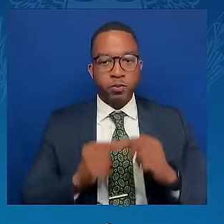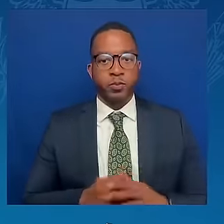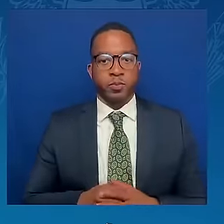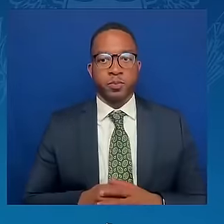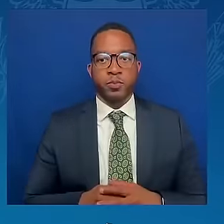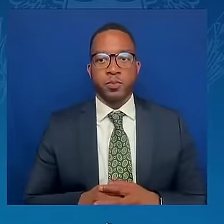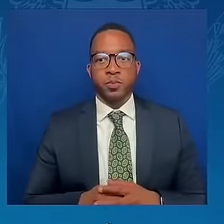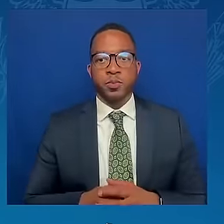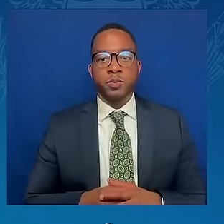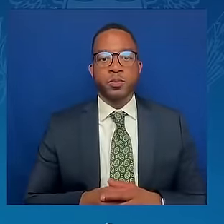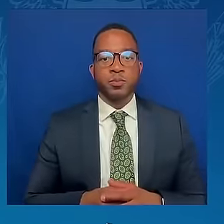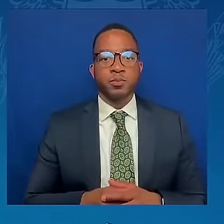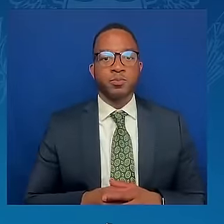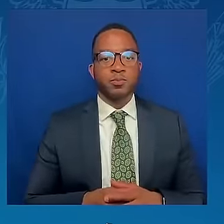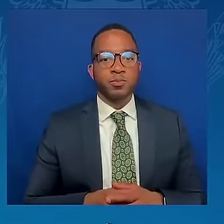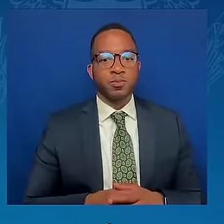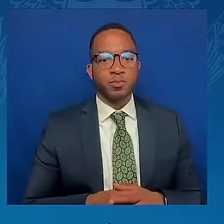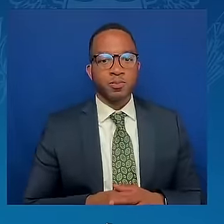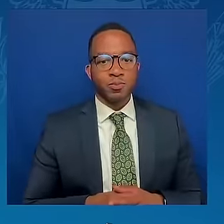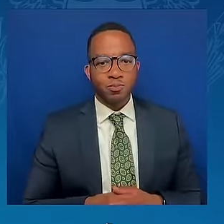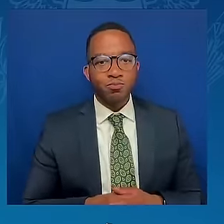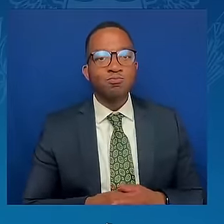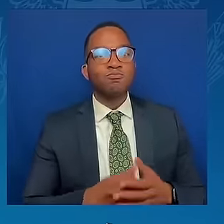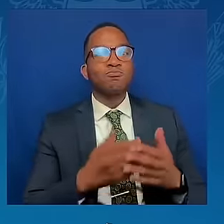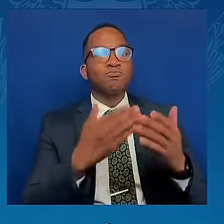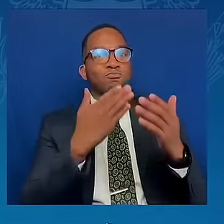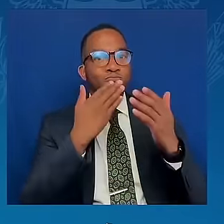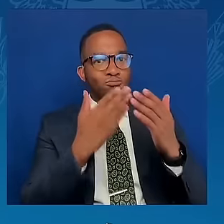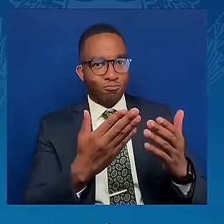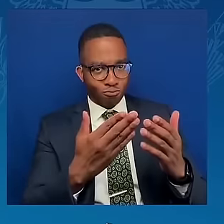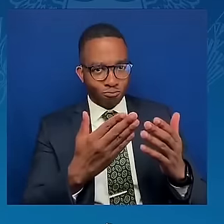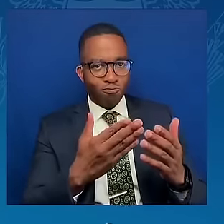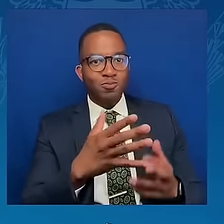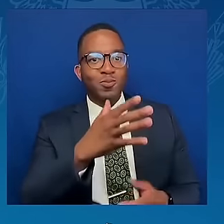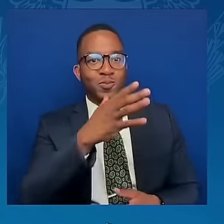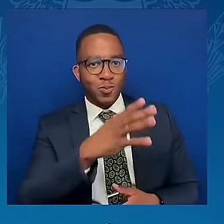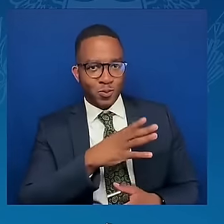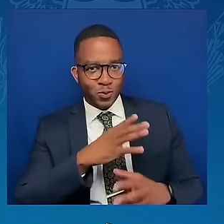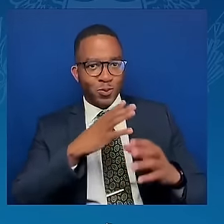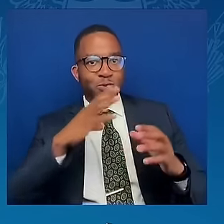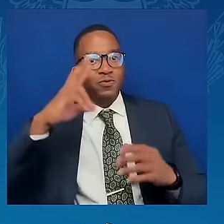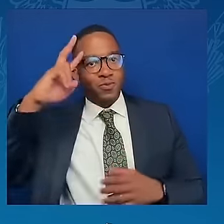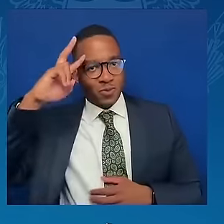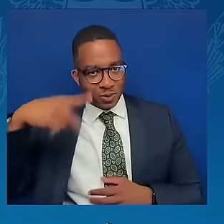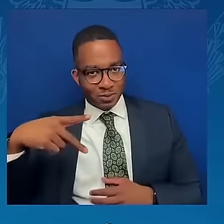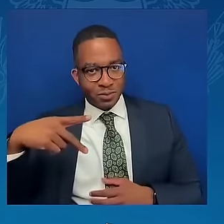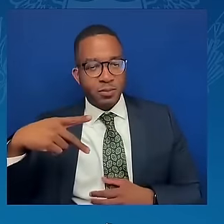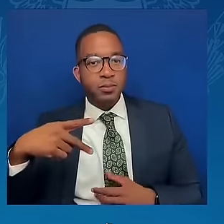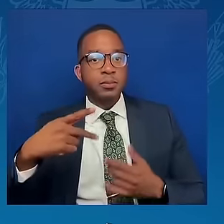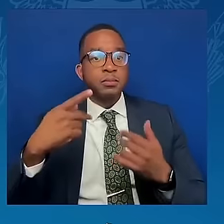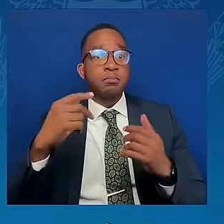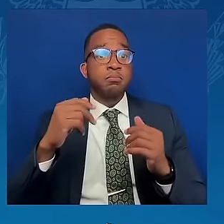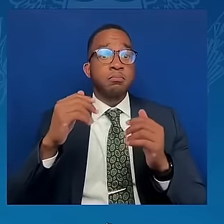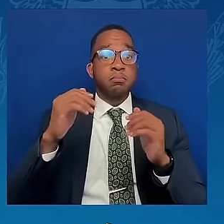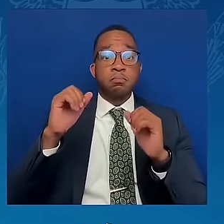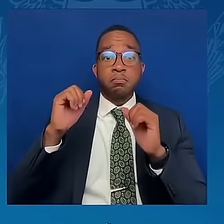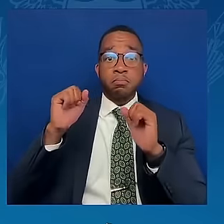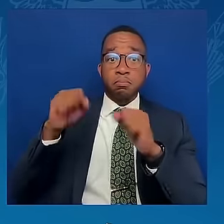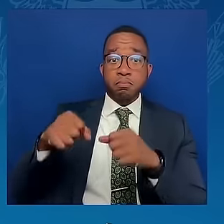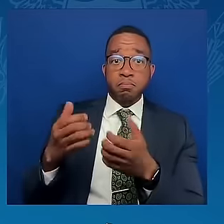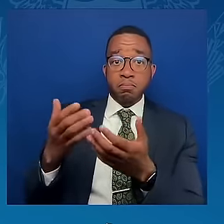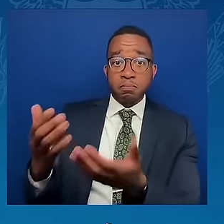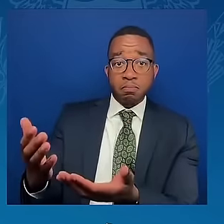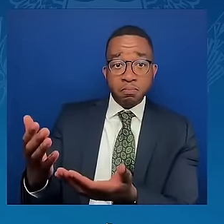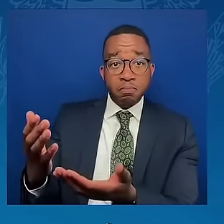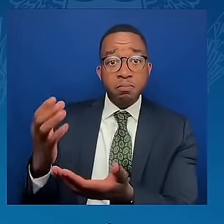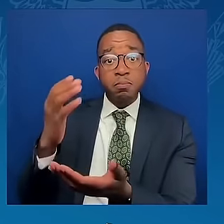Thank you, Madam Vice President. May I now ask the President of the European Commission, Ursula von